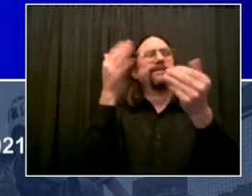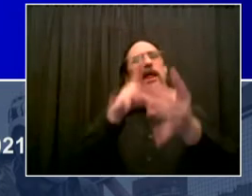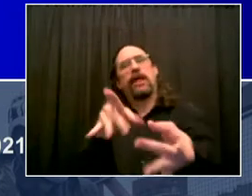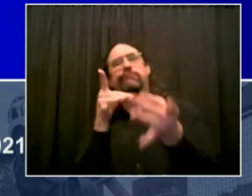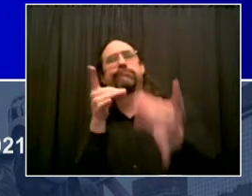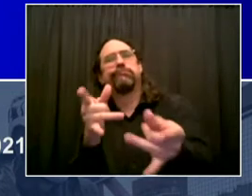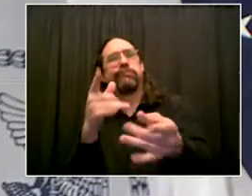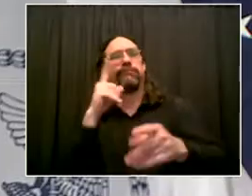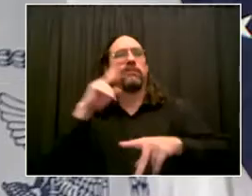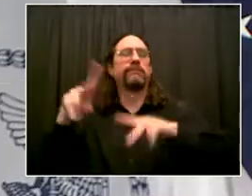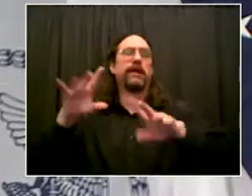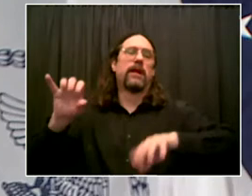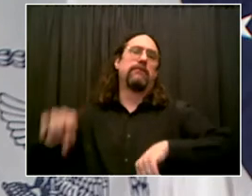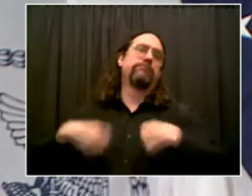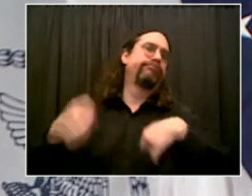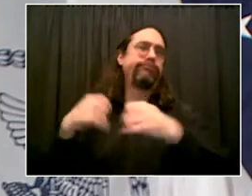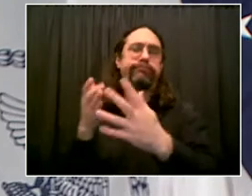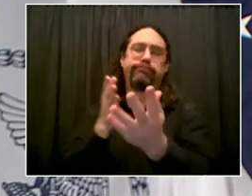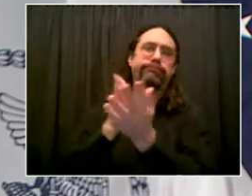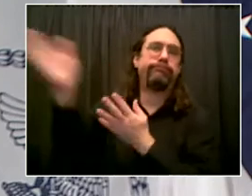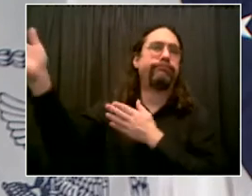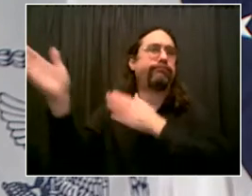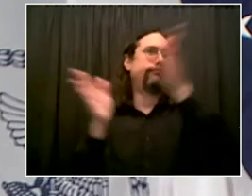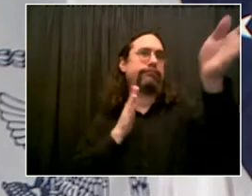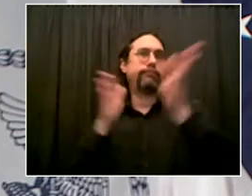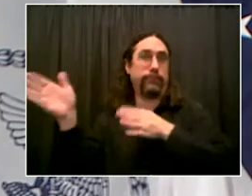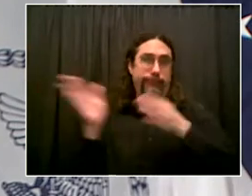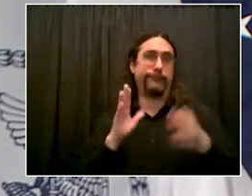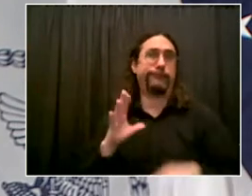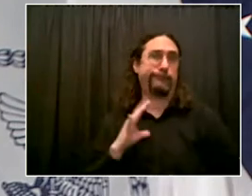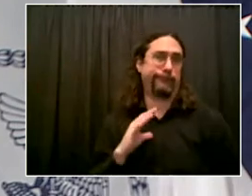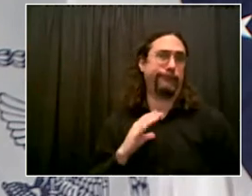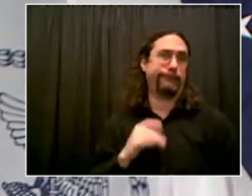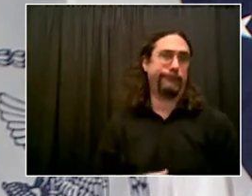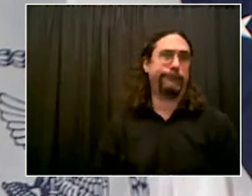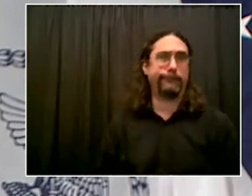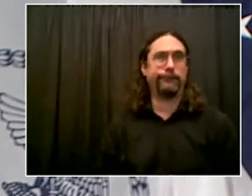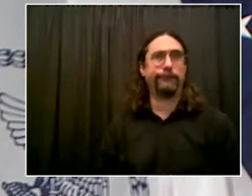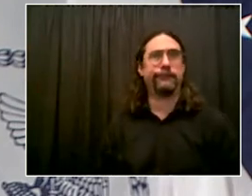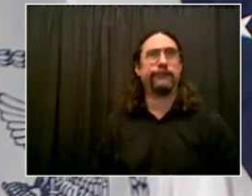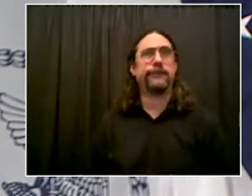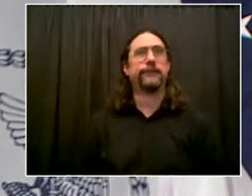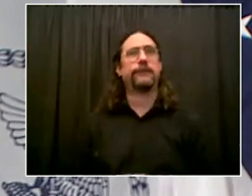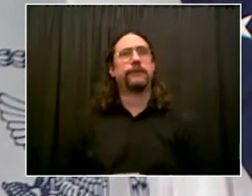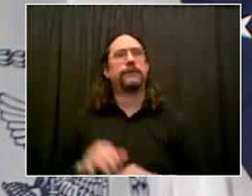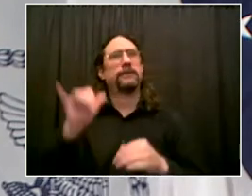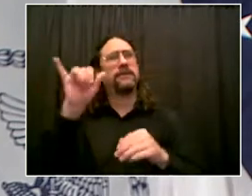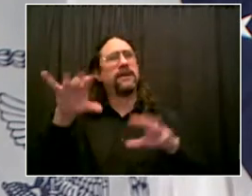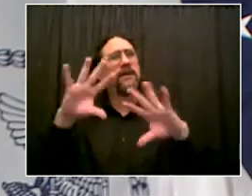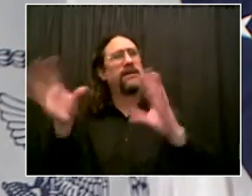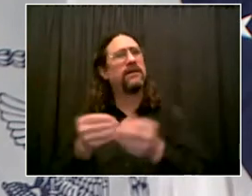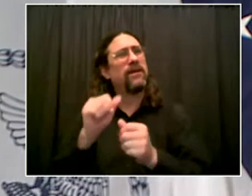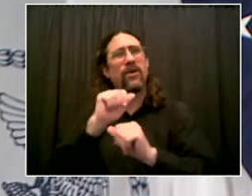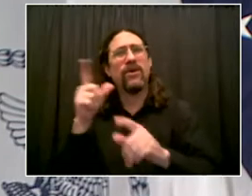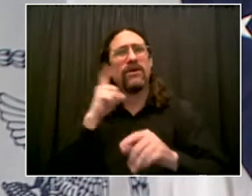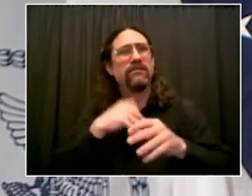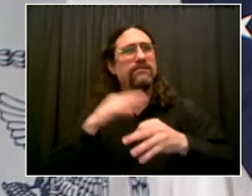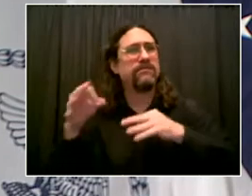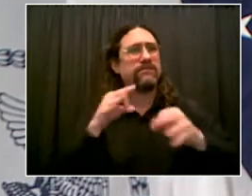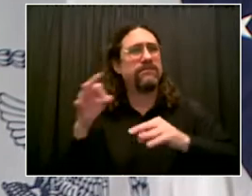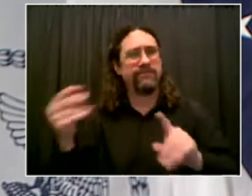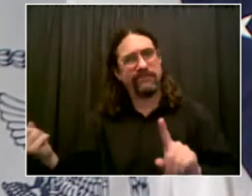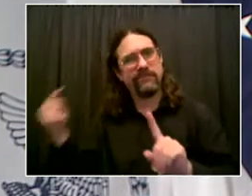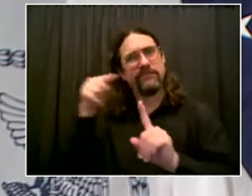of course, because Vision Zero works when we focus on safety, and we focus on getting people onto bikes,